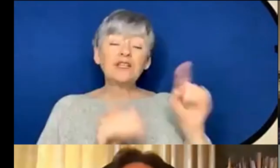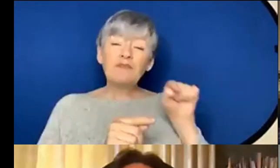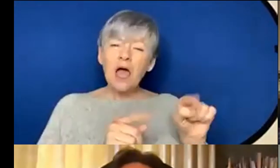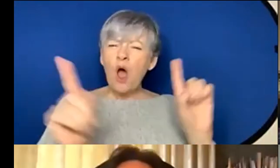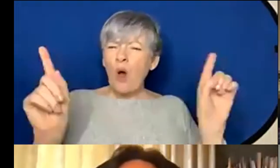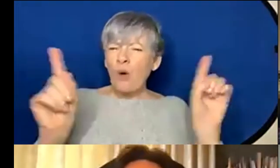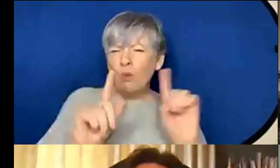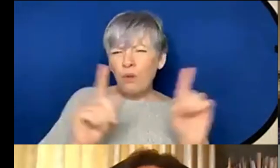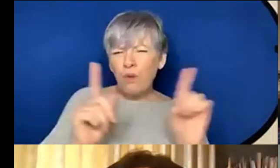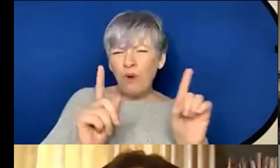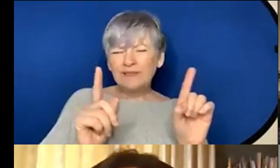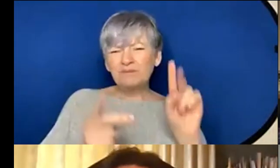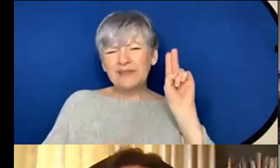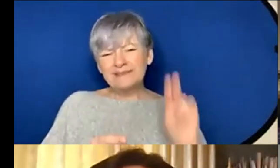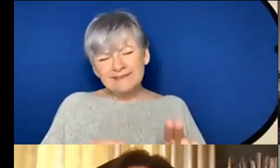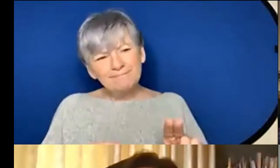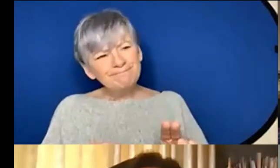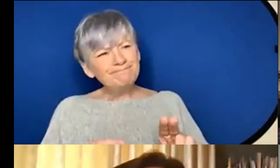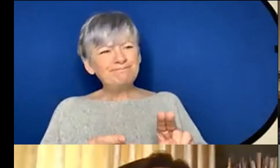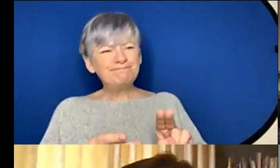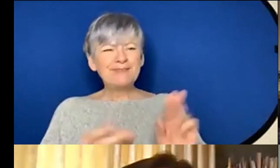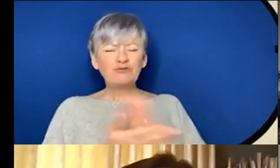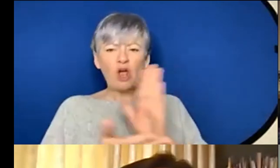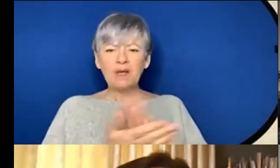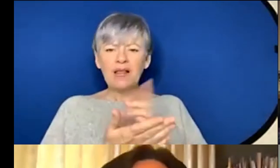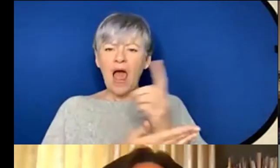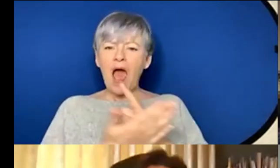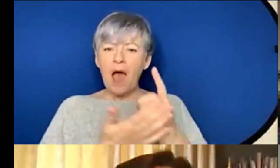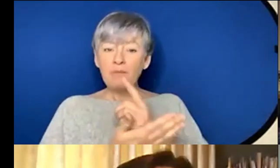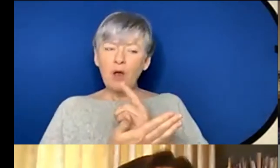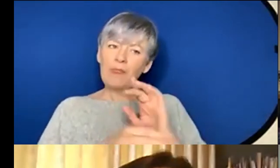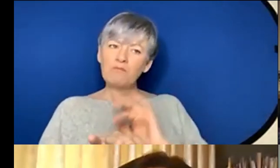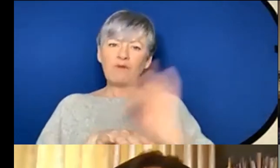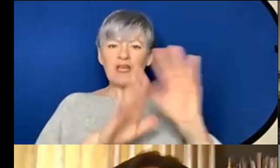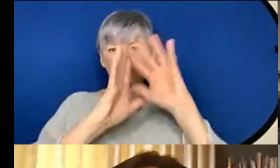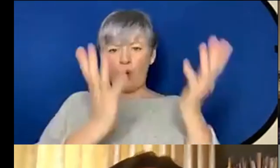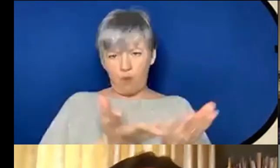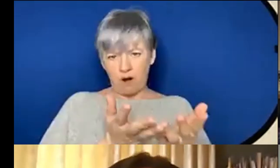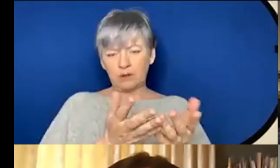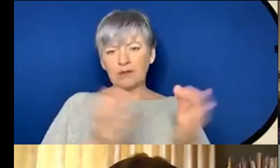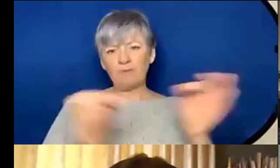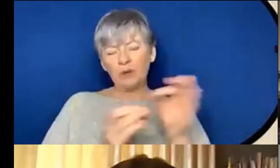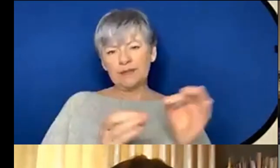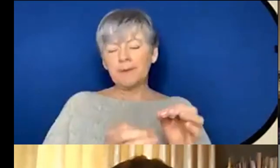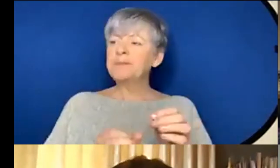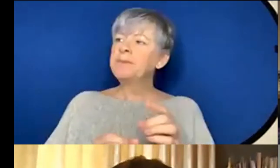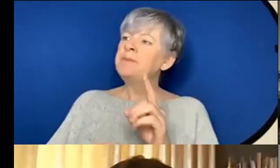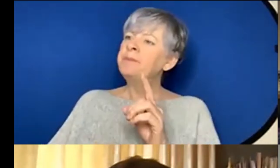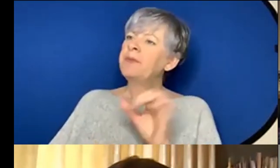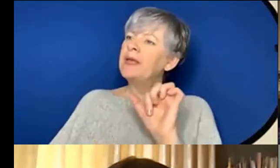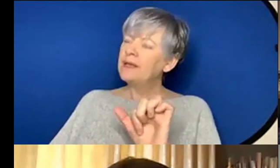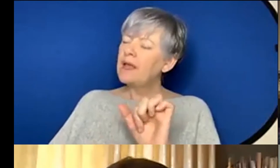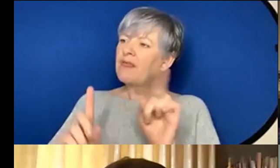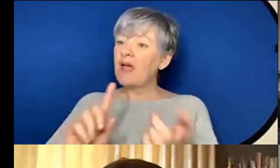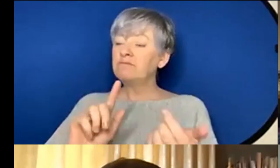what what's been the least uh enjoyable about the sort of the professional world of music yeah um that flip